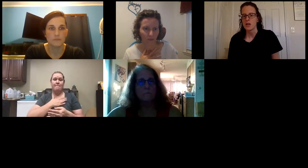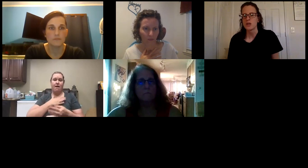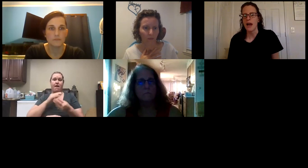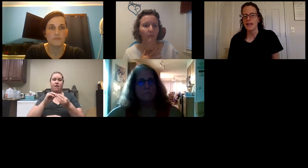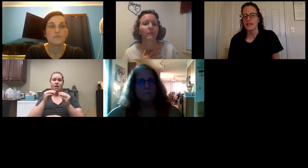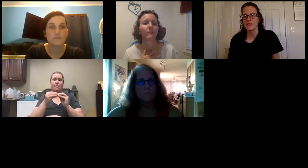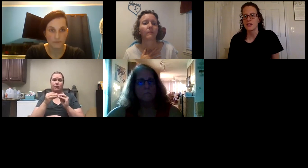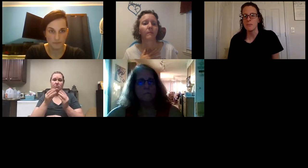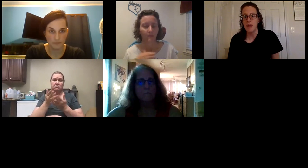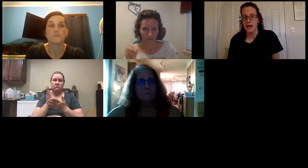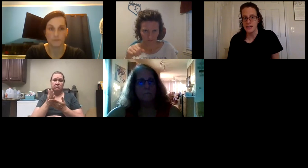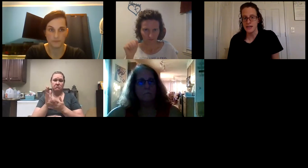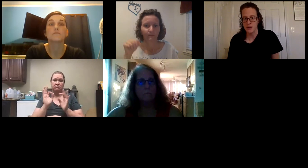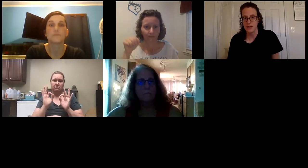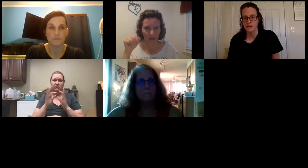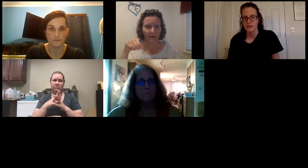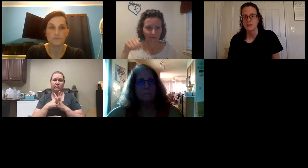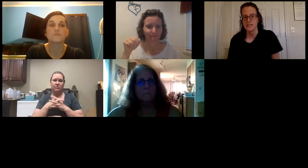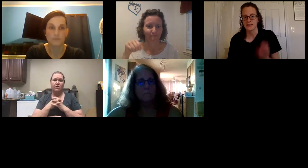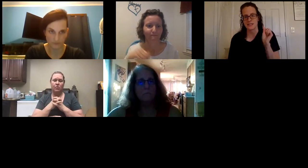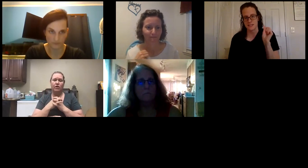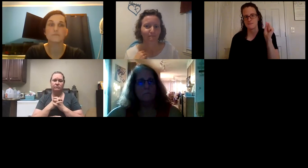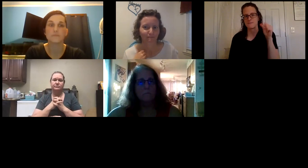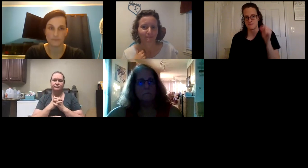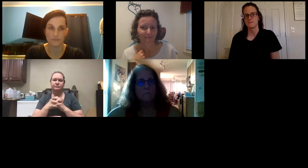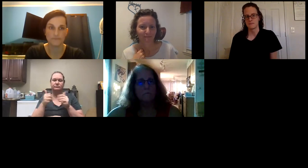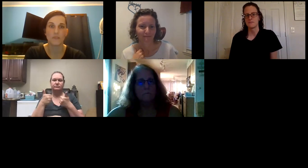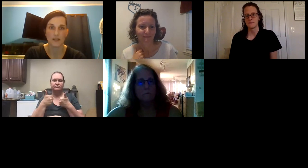so i can give her my number yes yes